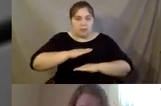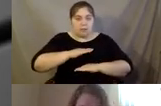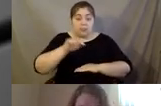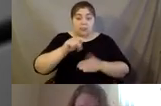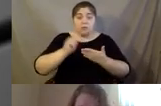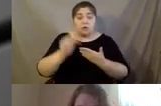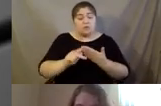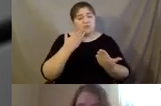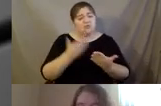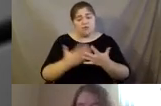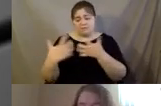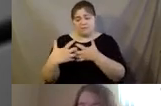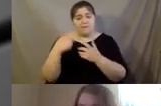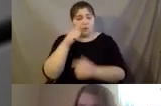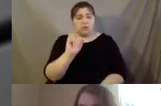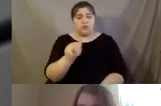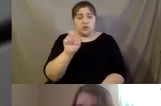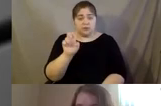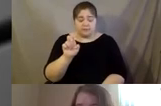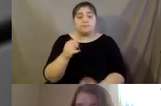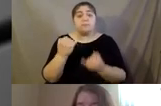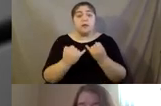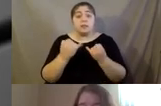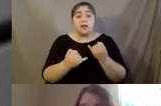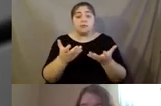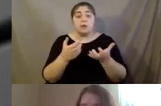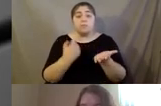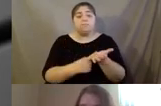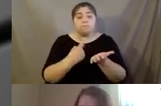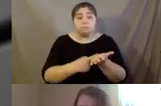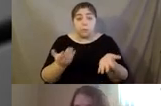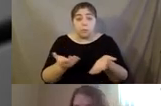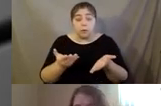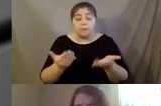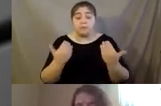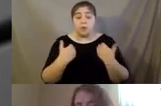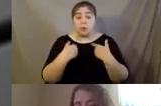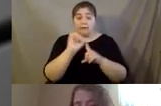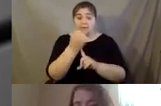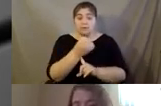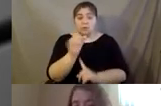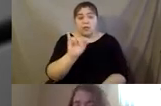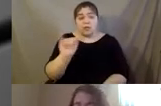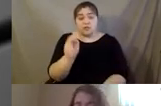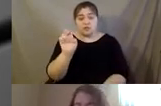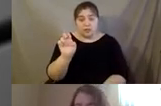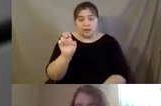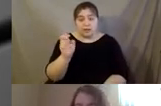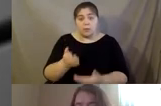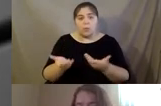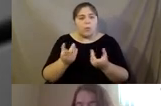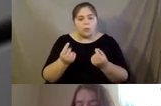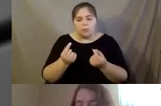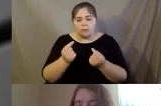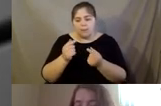be a really good fit for Jane. Uh, the last thing that I want to touch on is, so we have a case like Jane. So how might somebody like I or different professionals